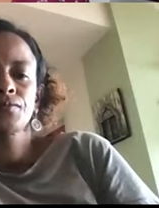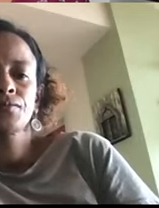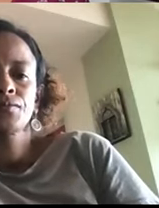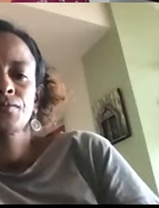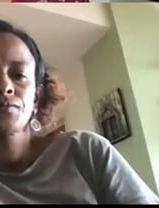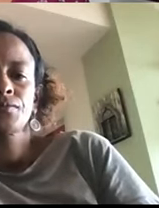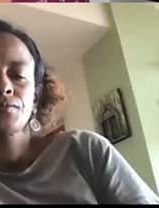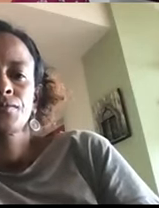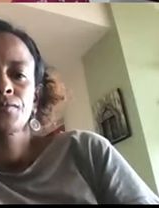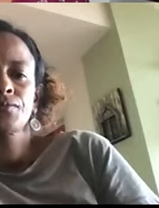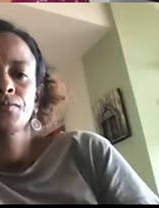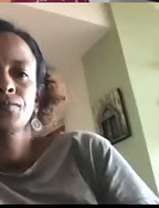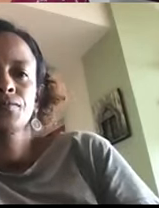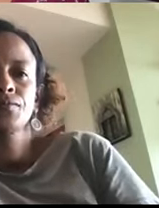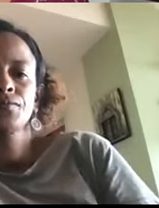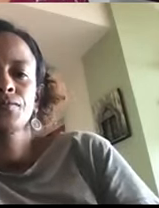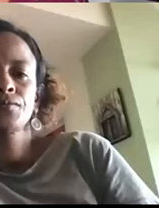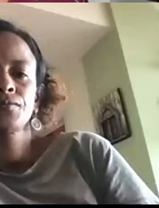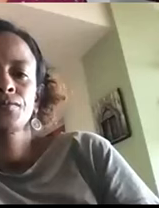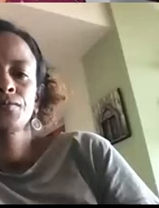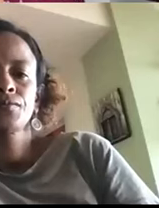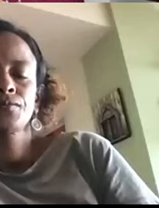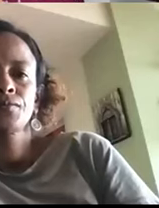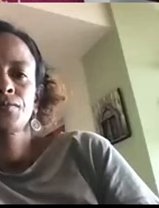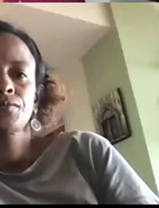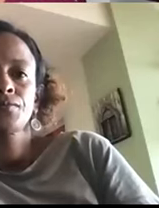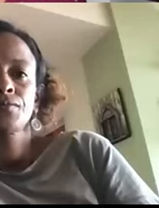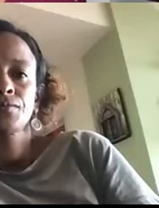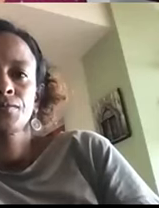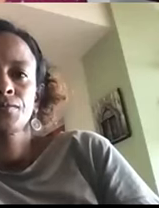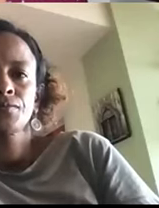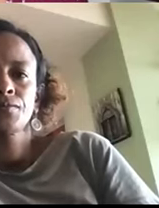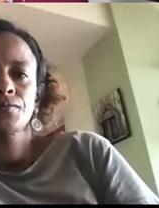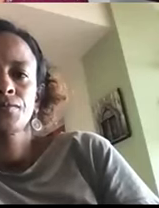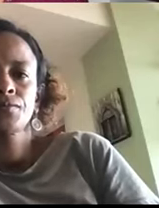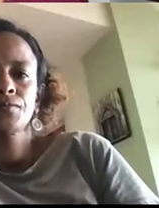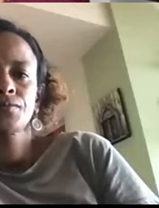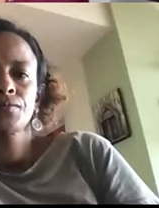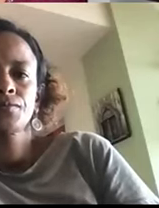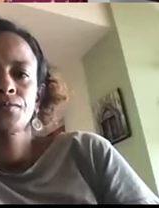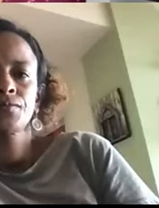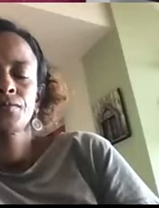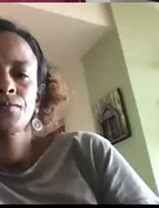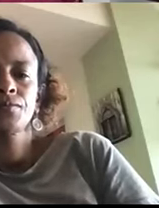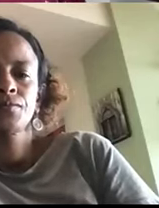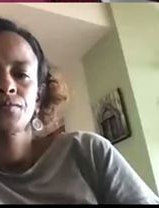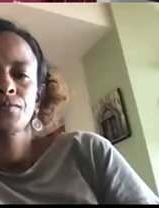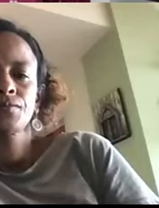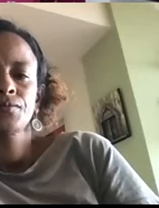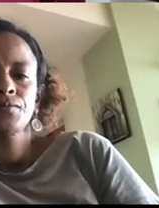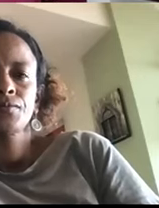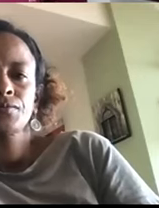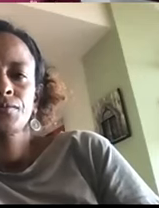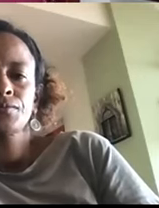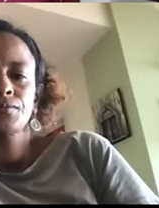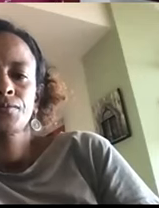And I think we need to respond to is fundamentally people are asking now, we don't have a problem with sharing, but